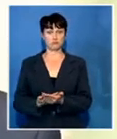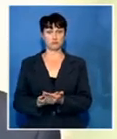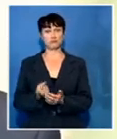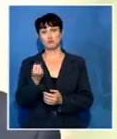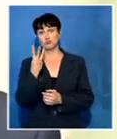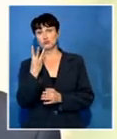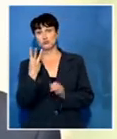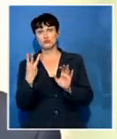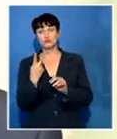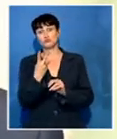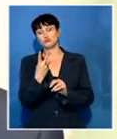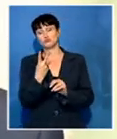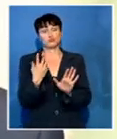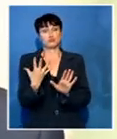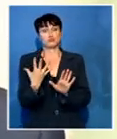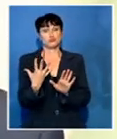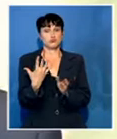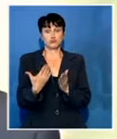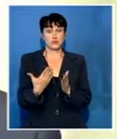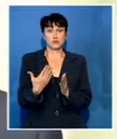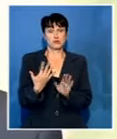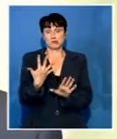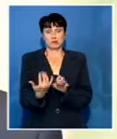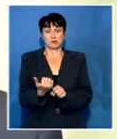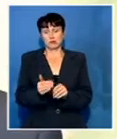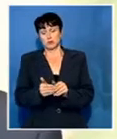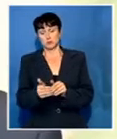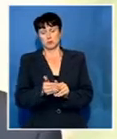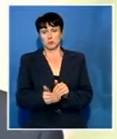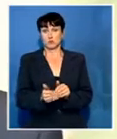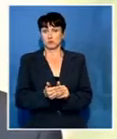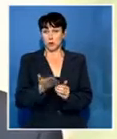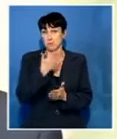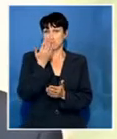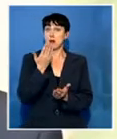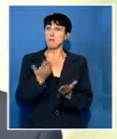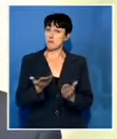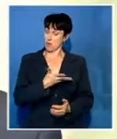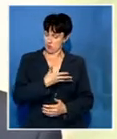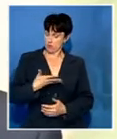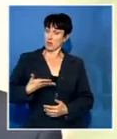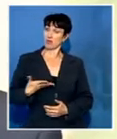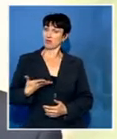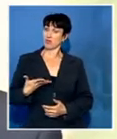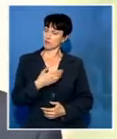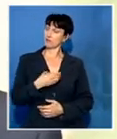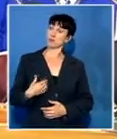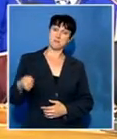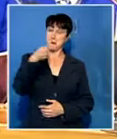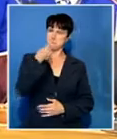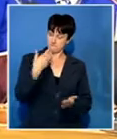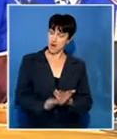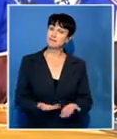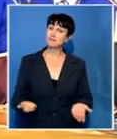decades, even lesser than a decade, who knows, you could have a woman president.